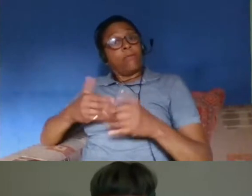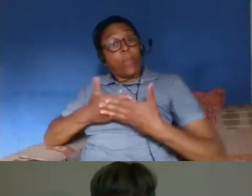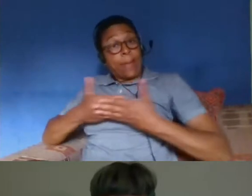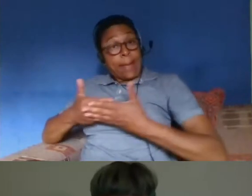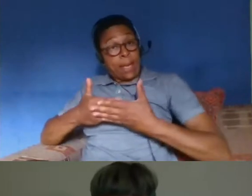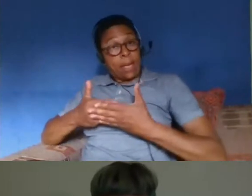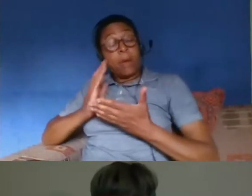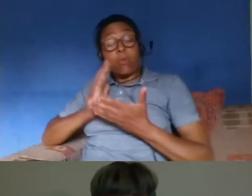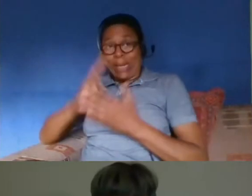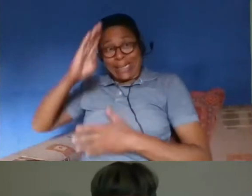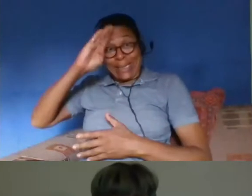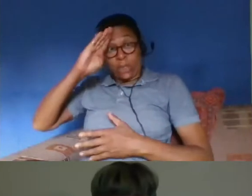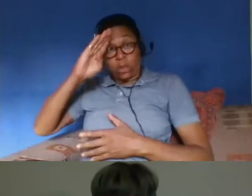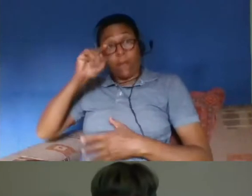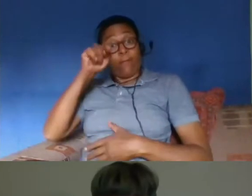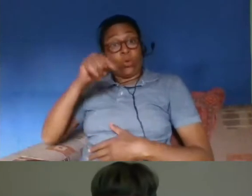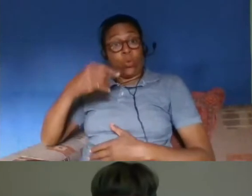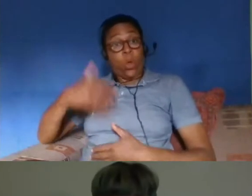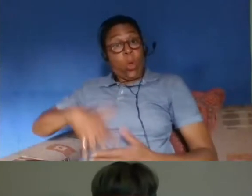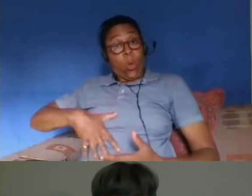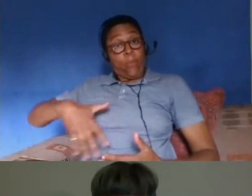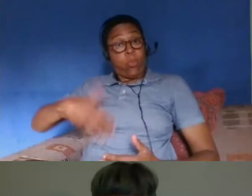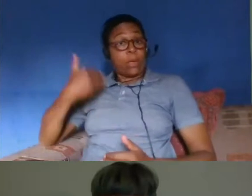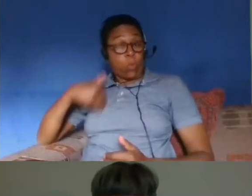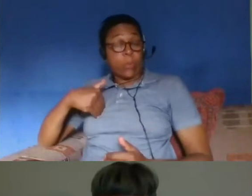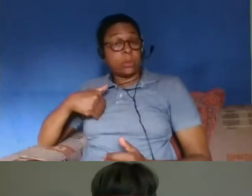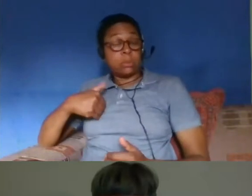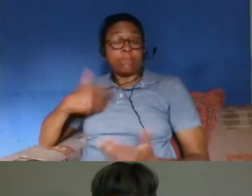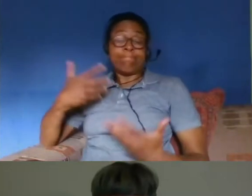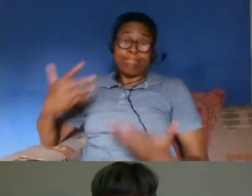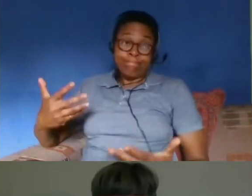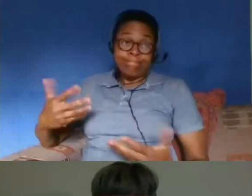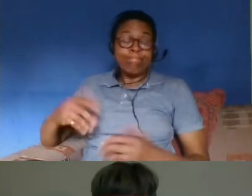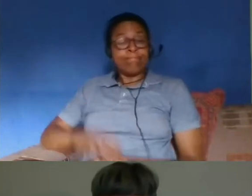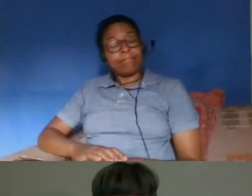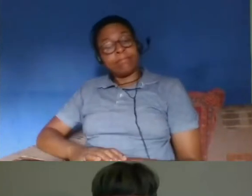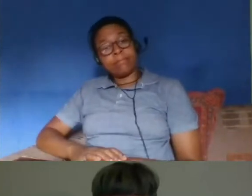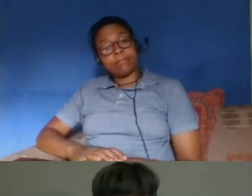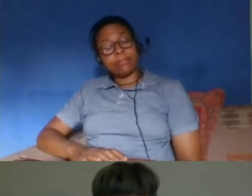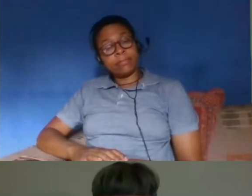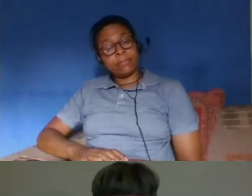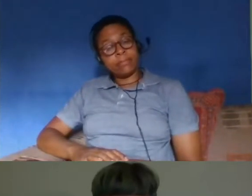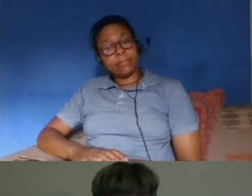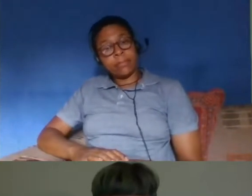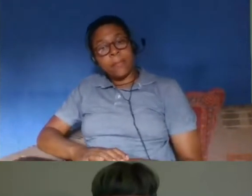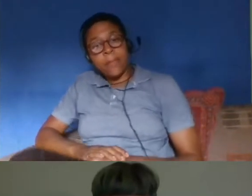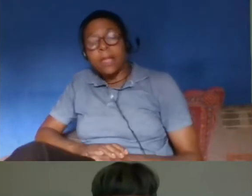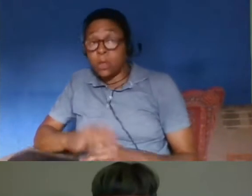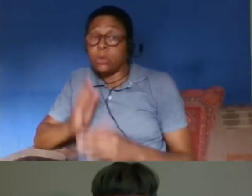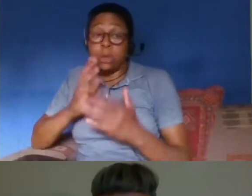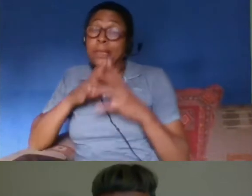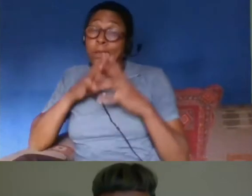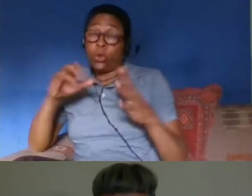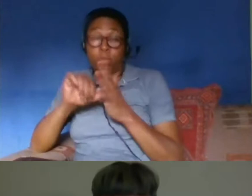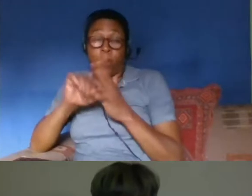that deters you from seeking the help from the health professionals at the right time it's deeply problematic and